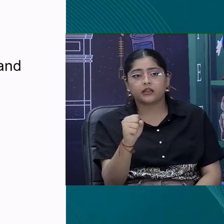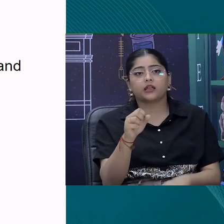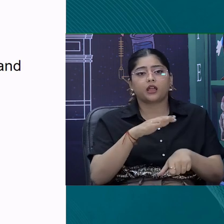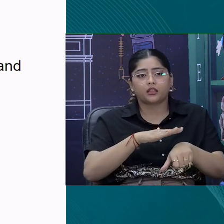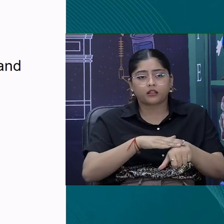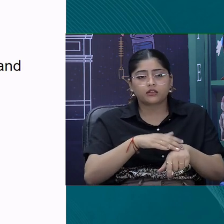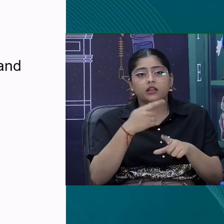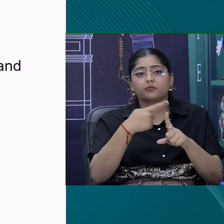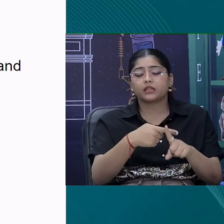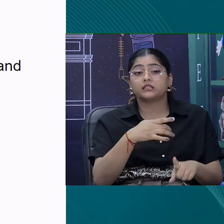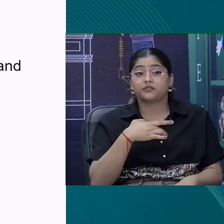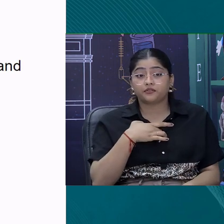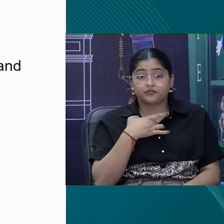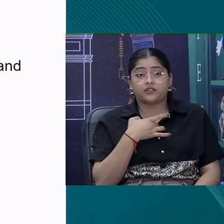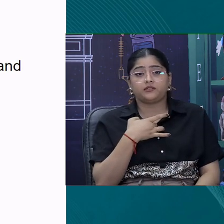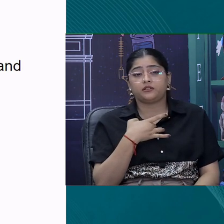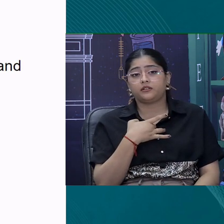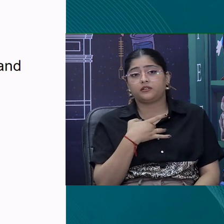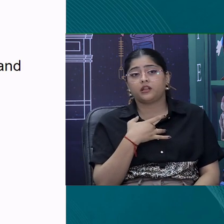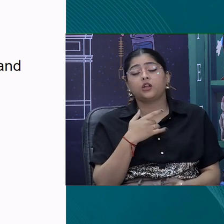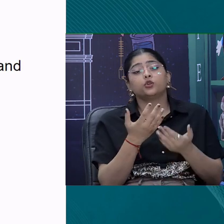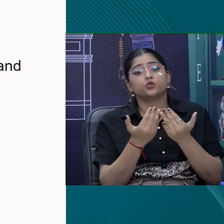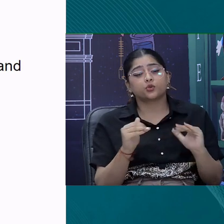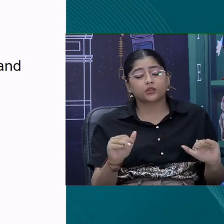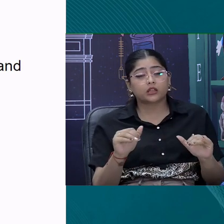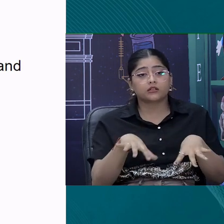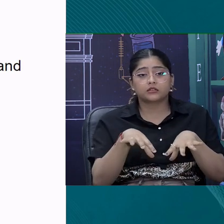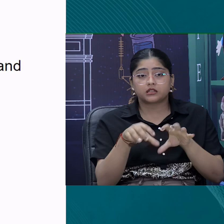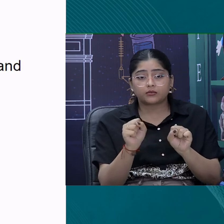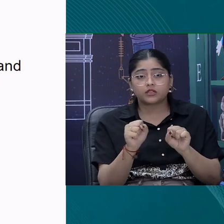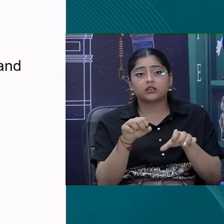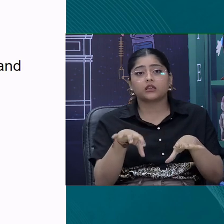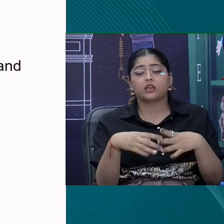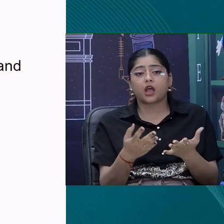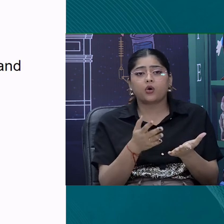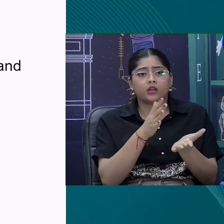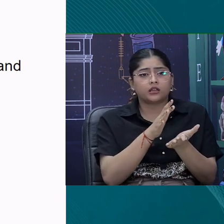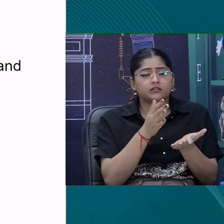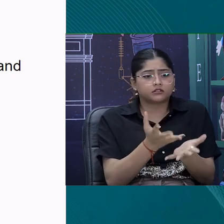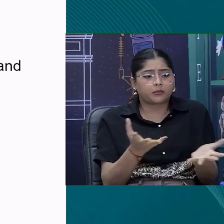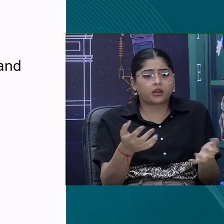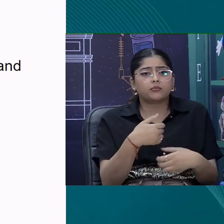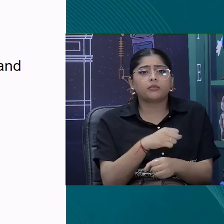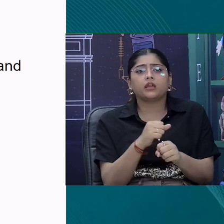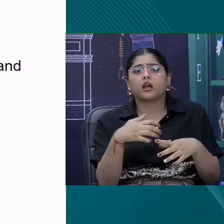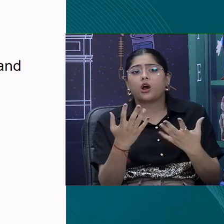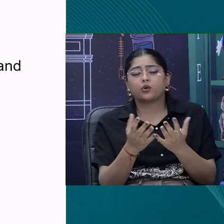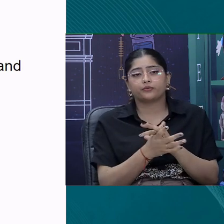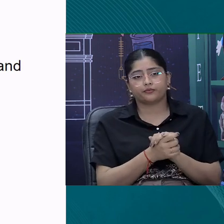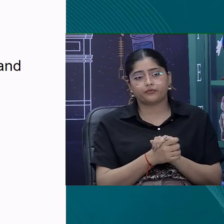feel. This is how the child will know about that object. So, they need to